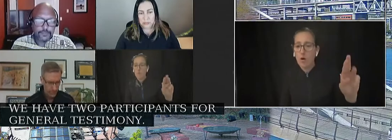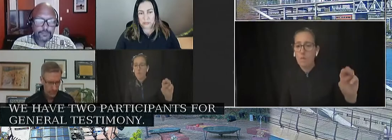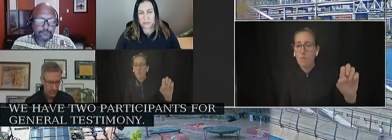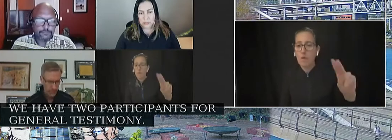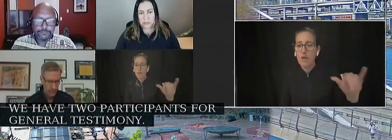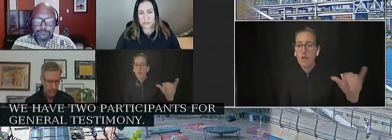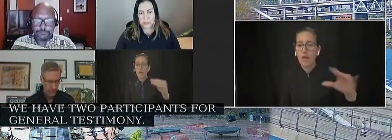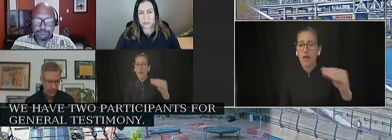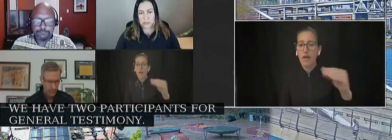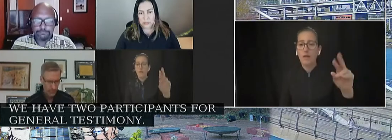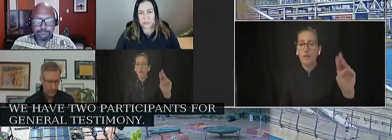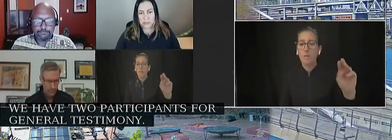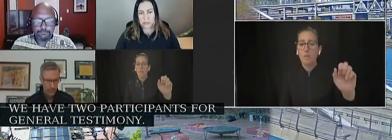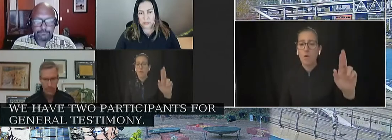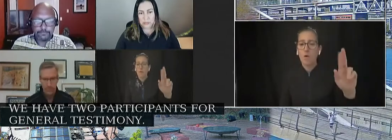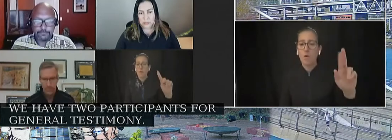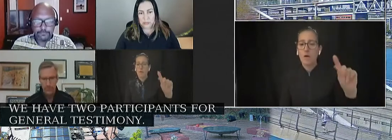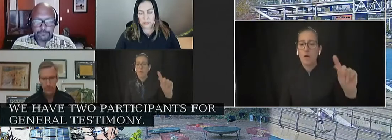start with Lauren.